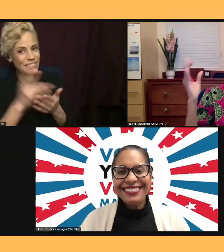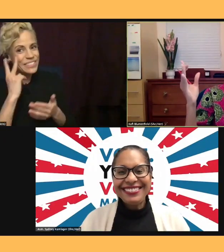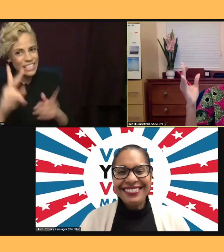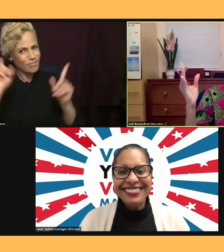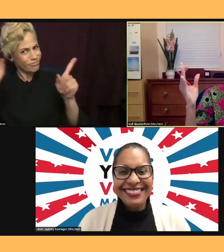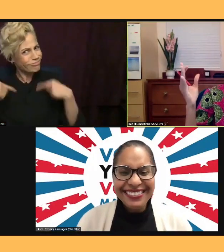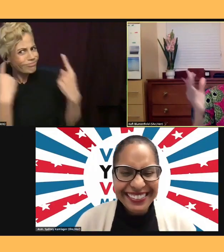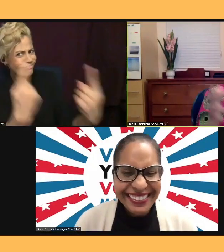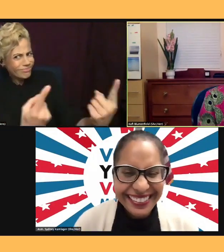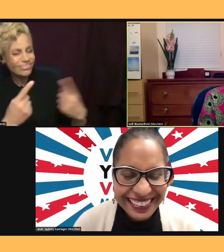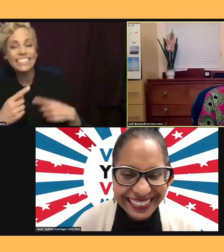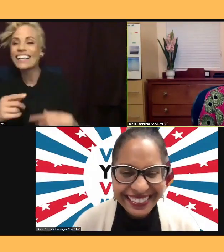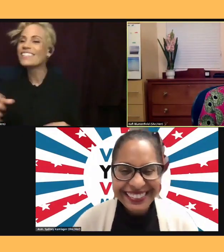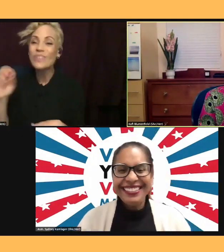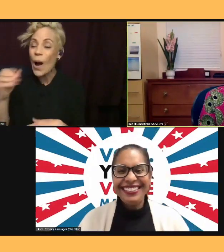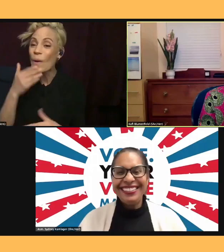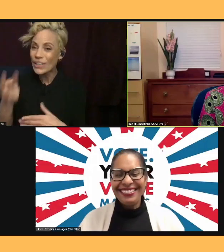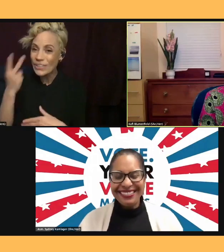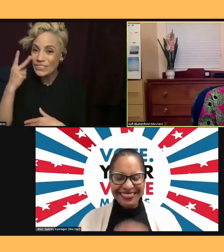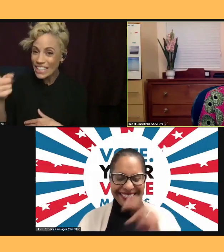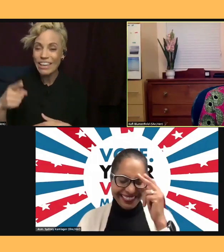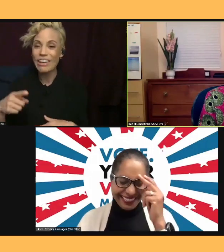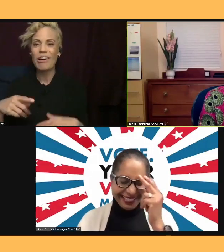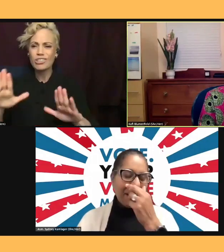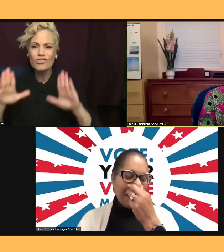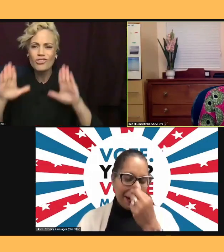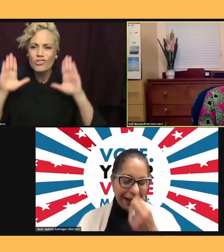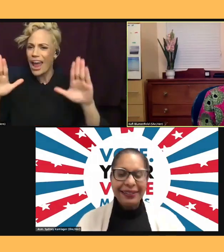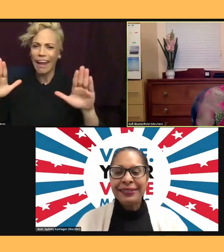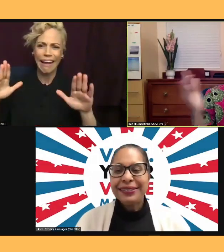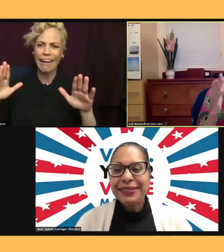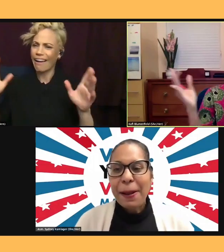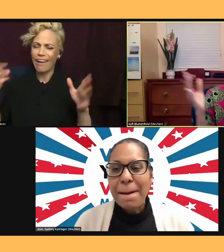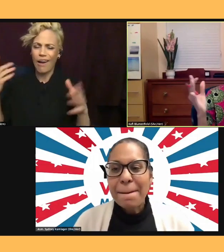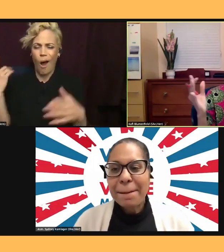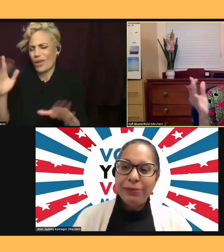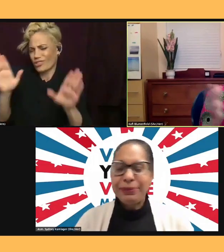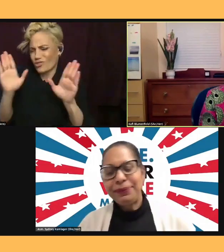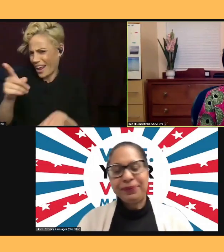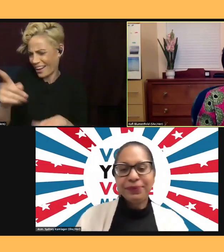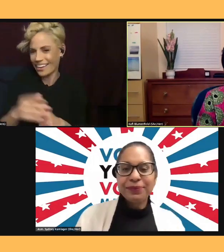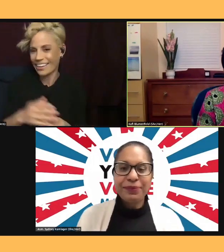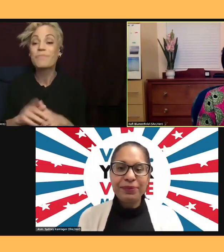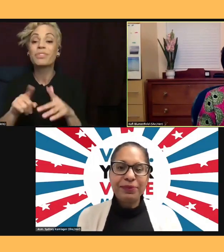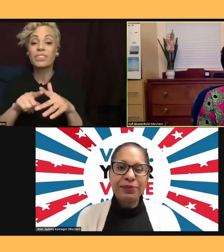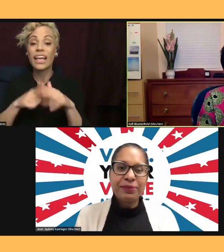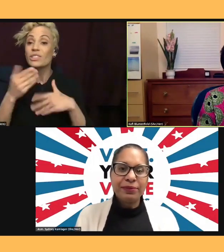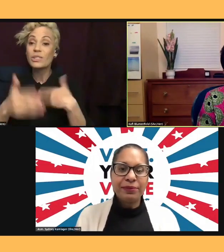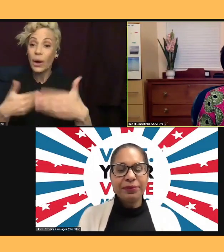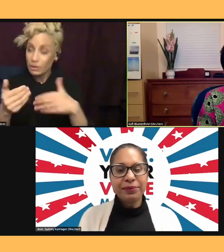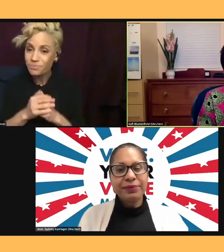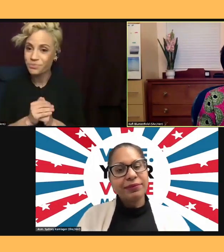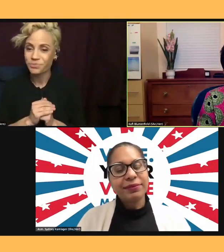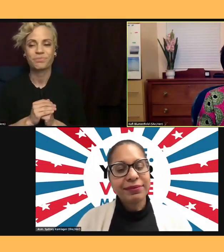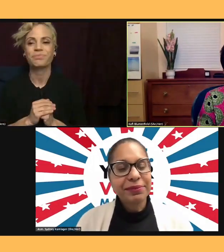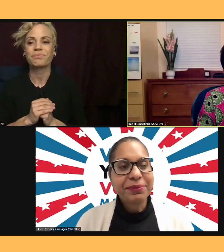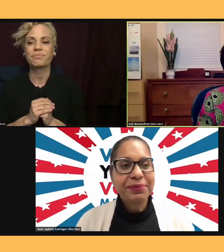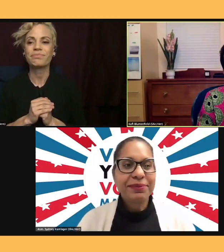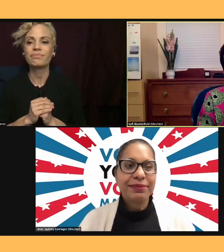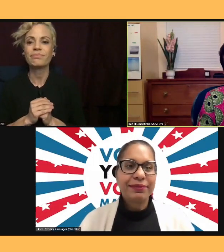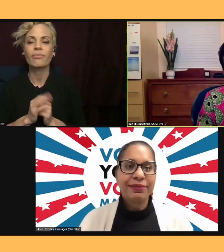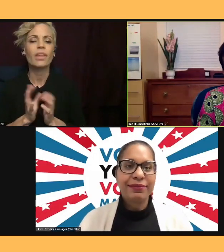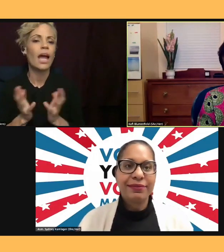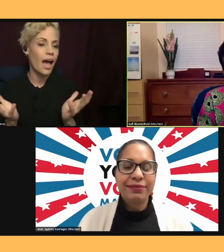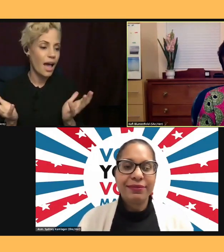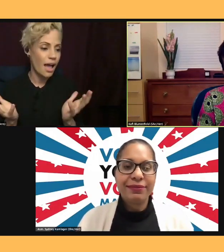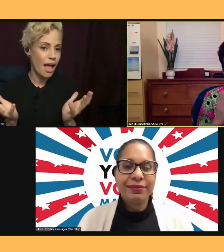you. Just great, great as always. So let's just start this out. And what I'm